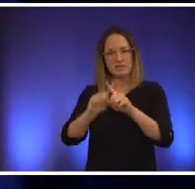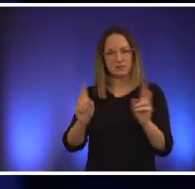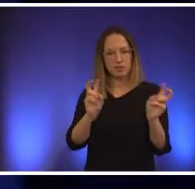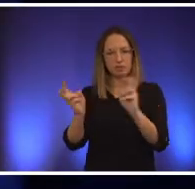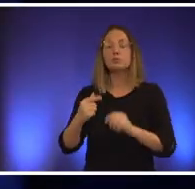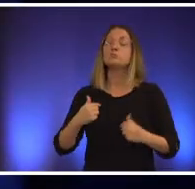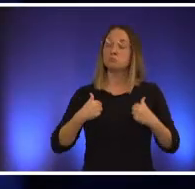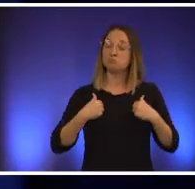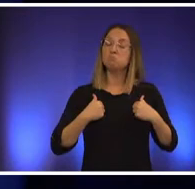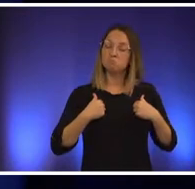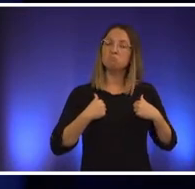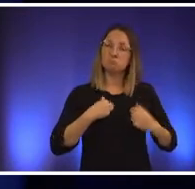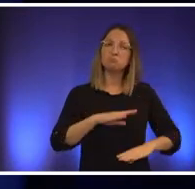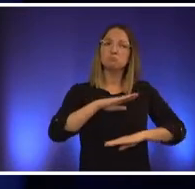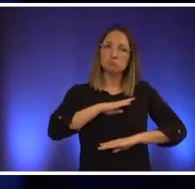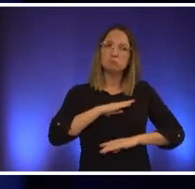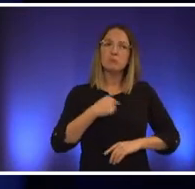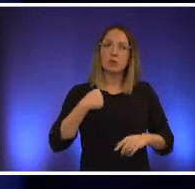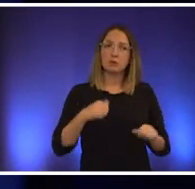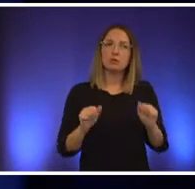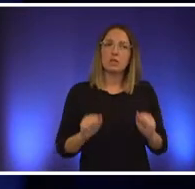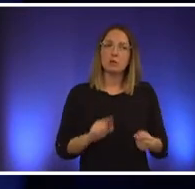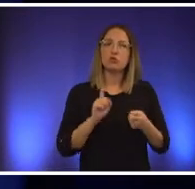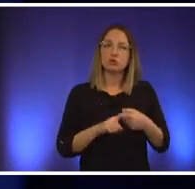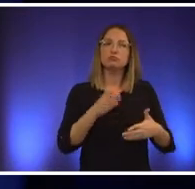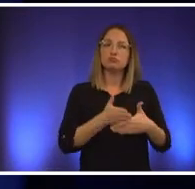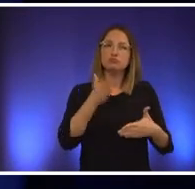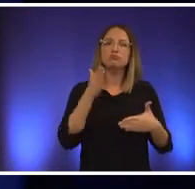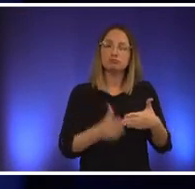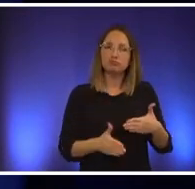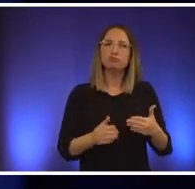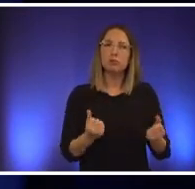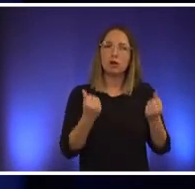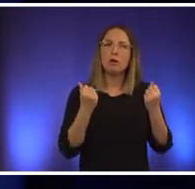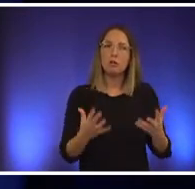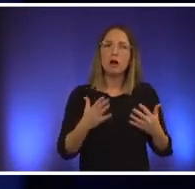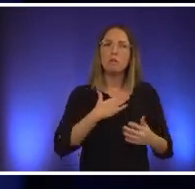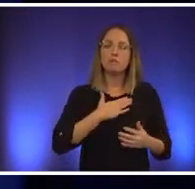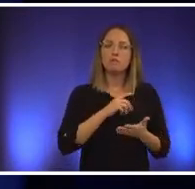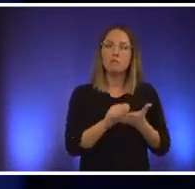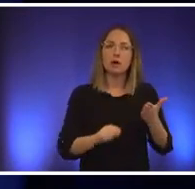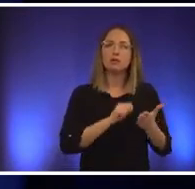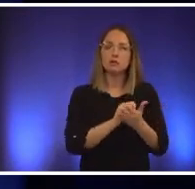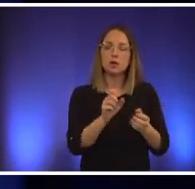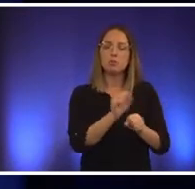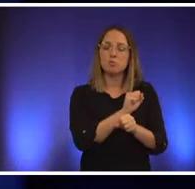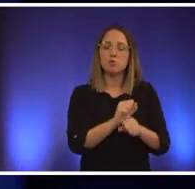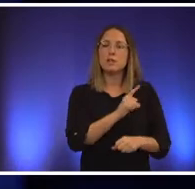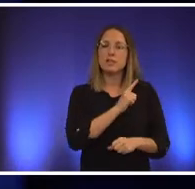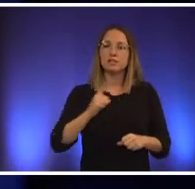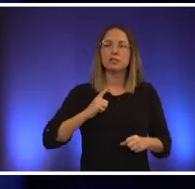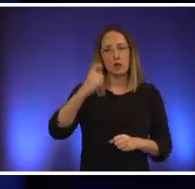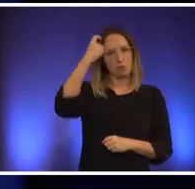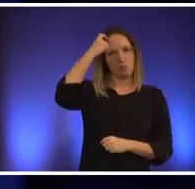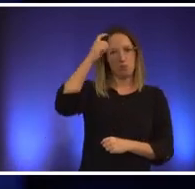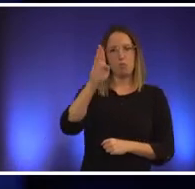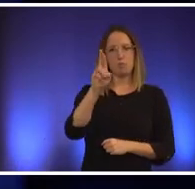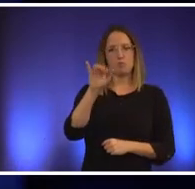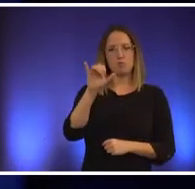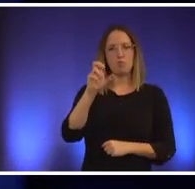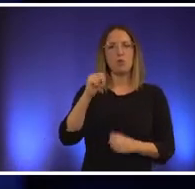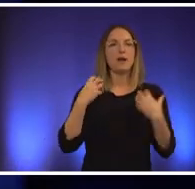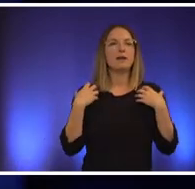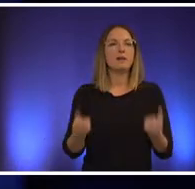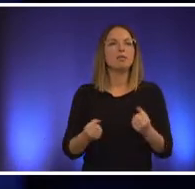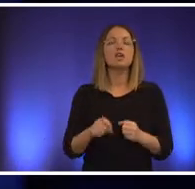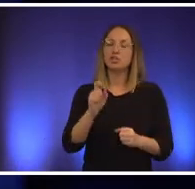done with regard to brain health uh while i was in the legislature that needs to be expanded now and it